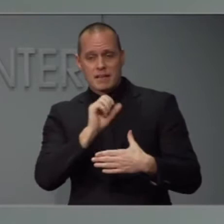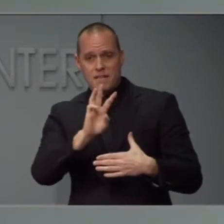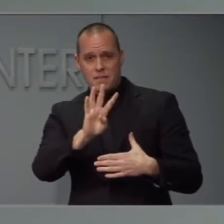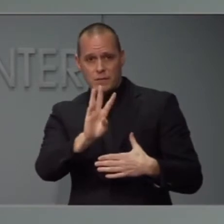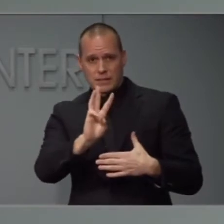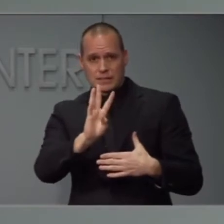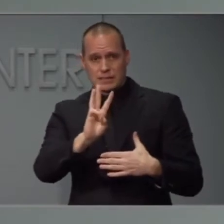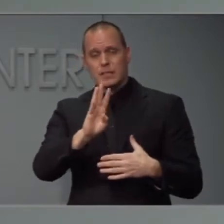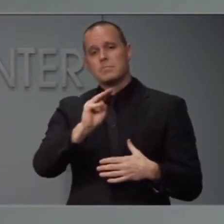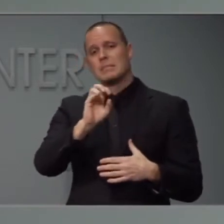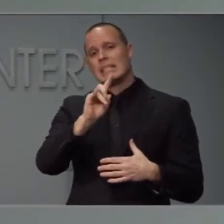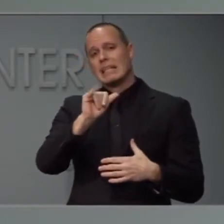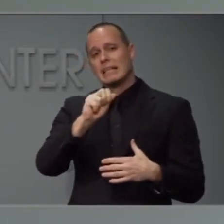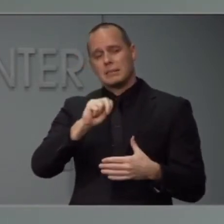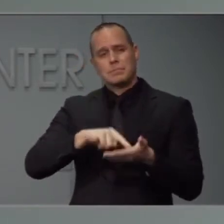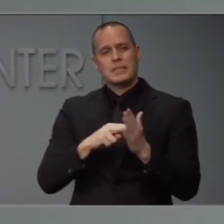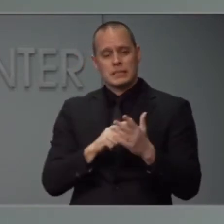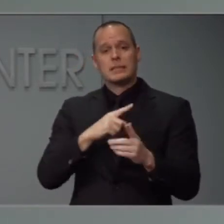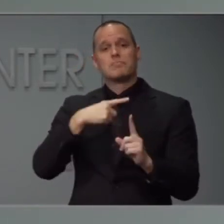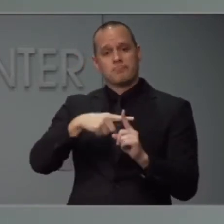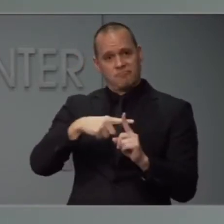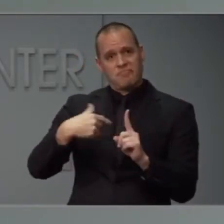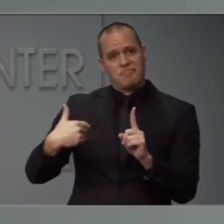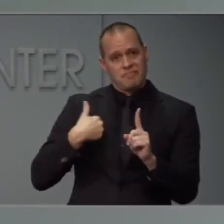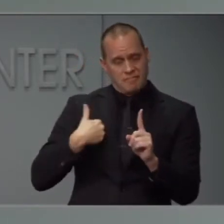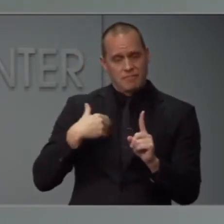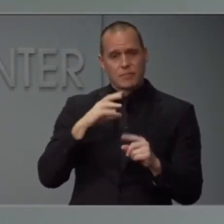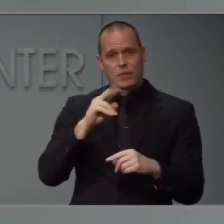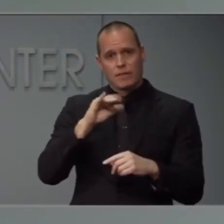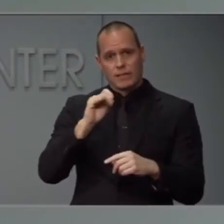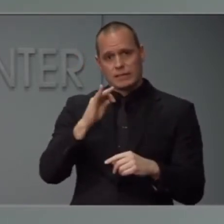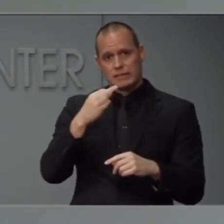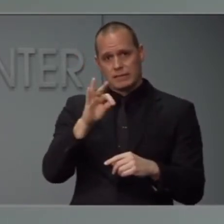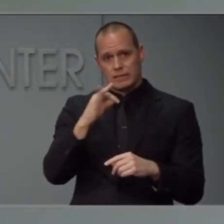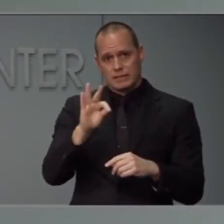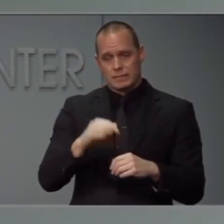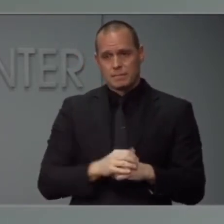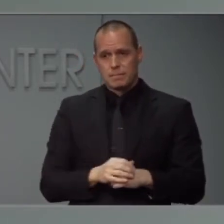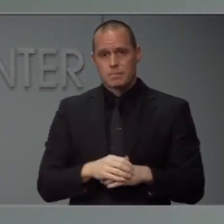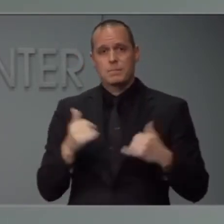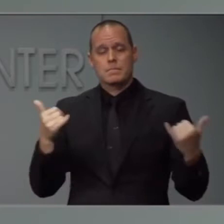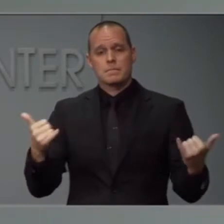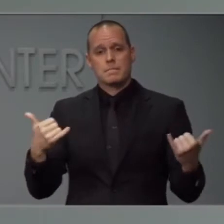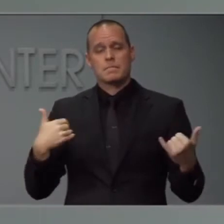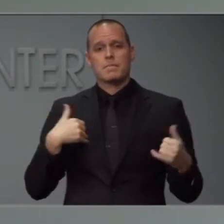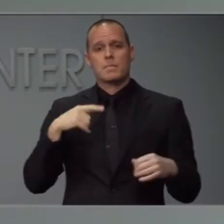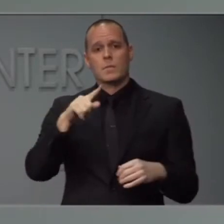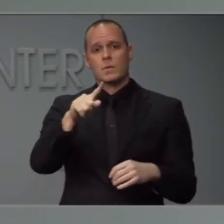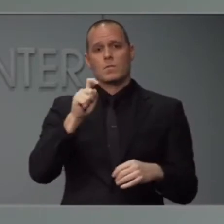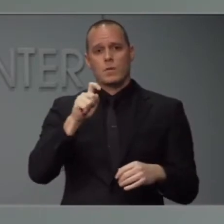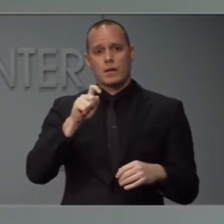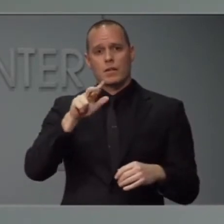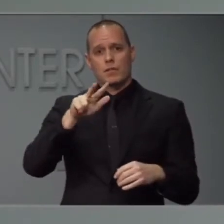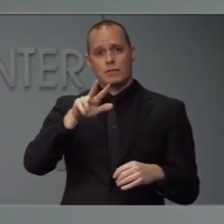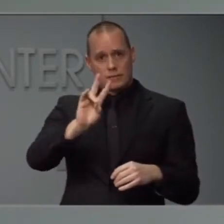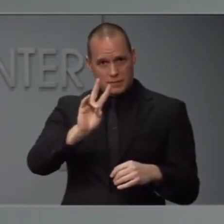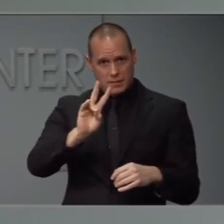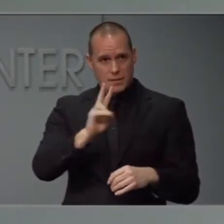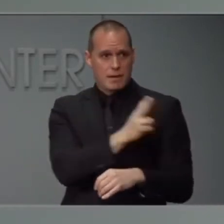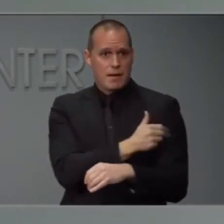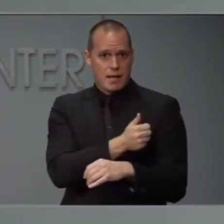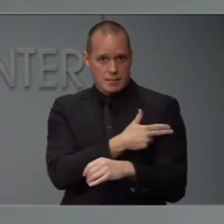median age of people who tested positive for COVID-19. Currently, there are 137